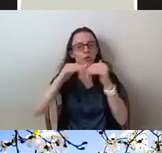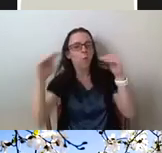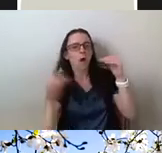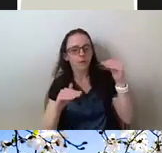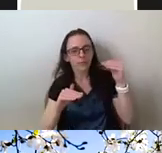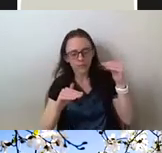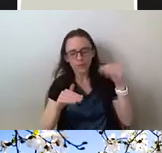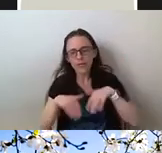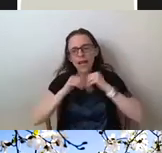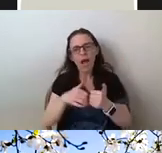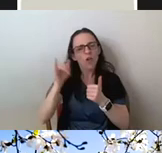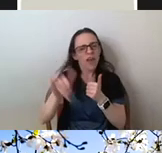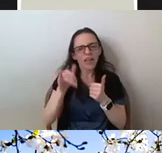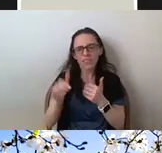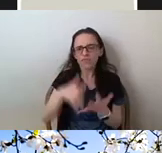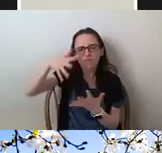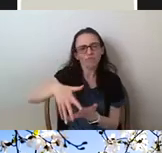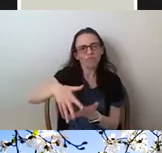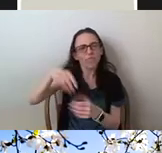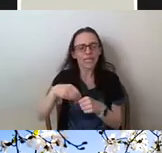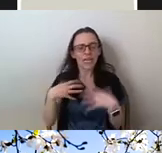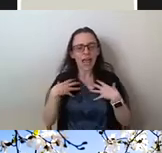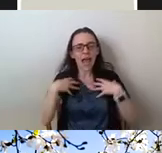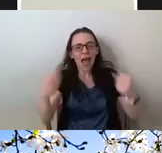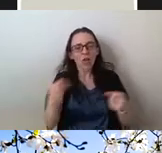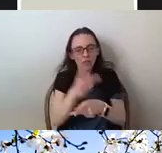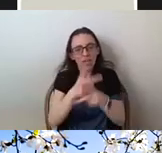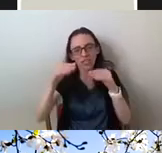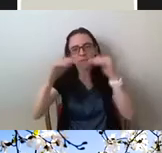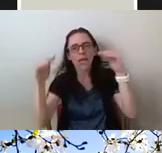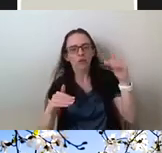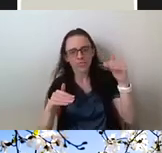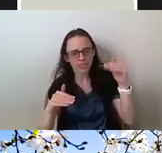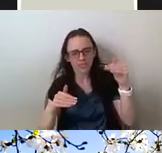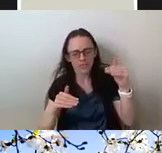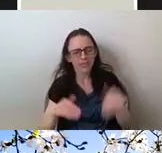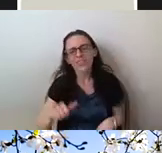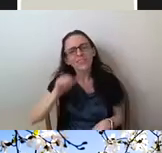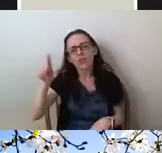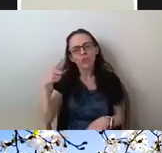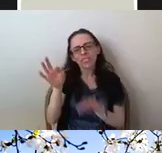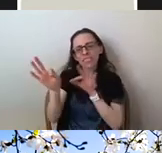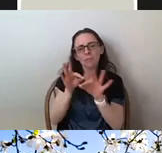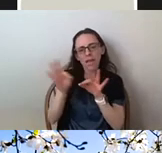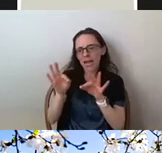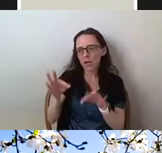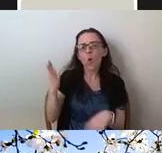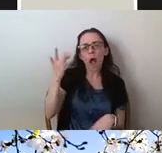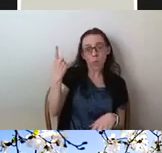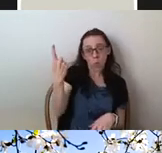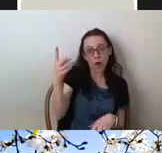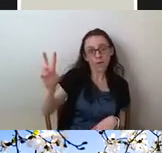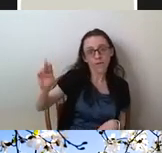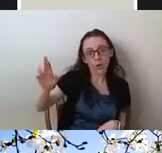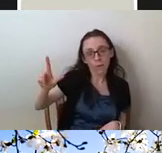embedded into health disparities to demonstrate how they are not simply explained by just one variable, but when conducting